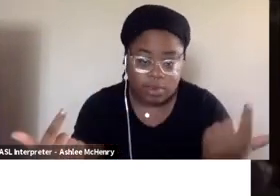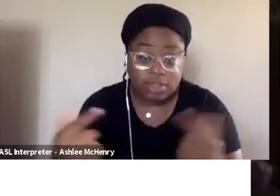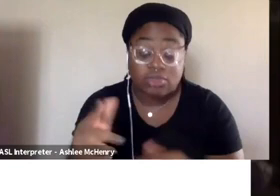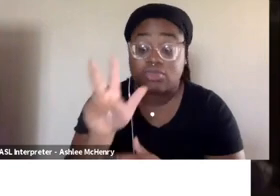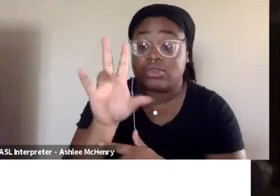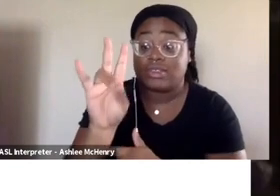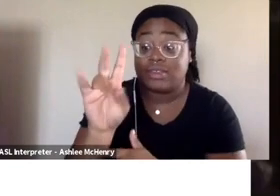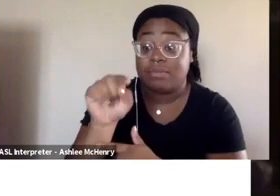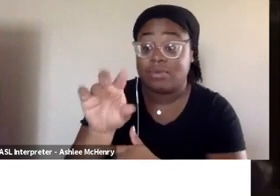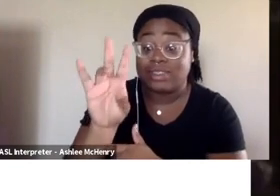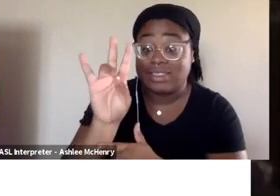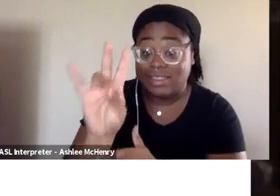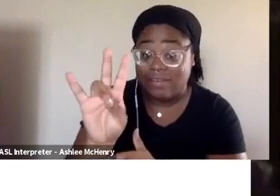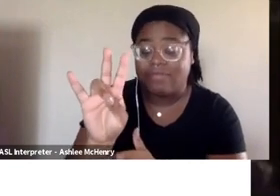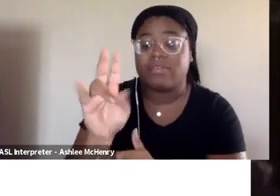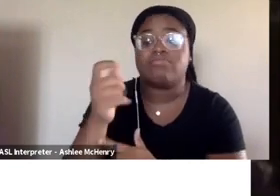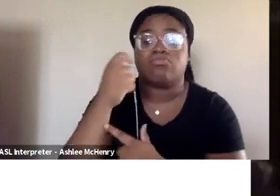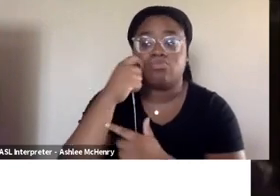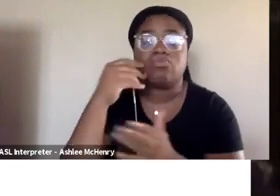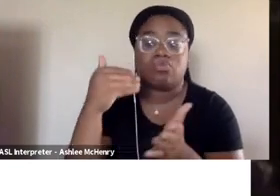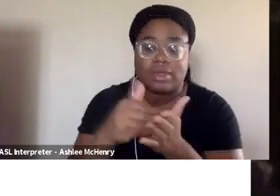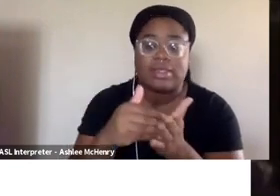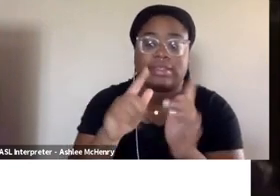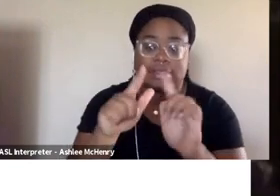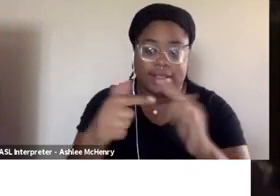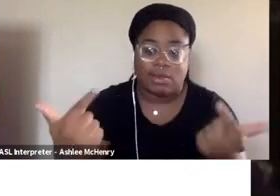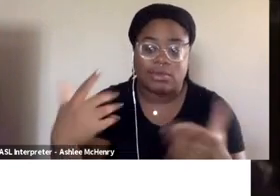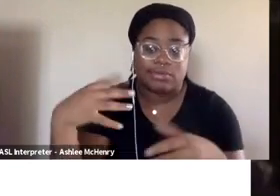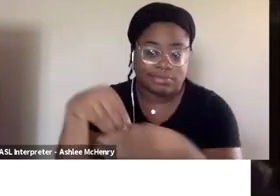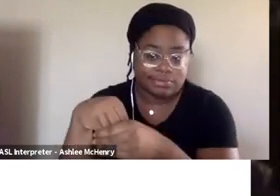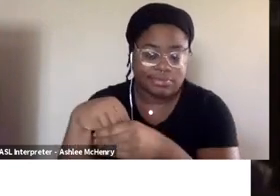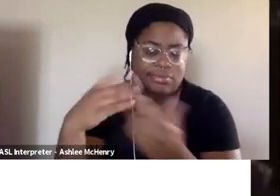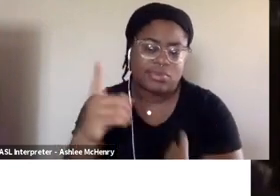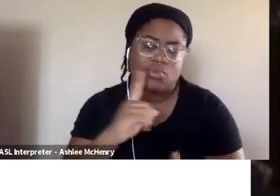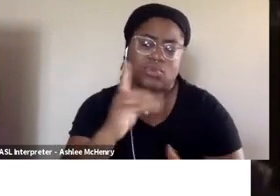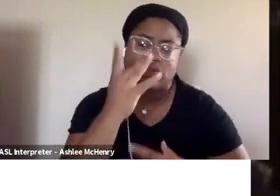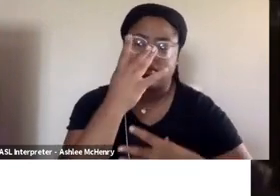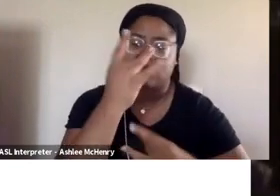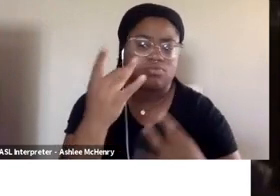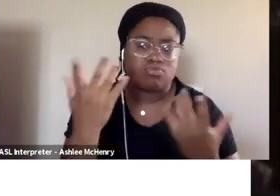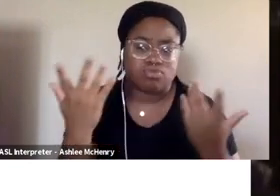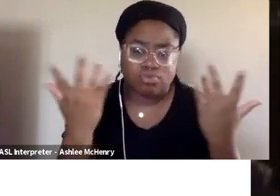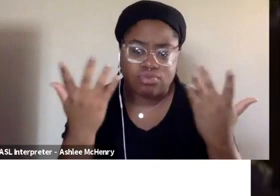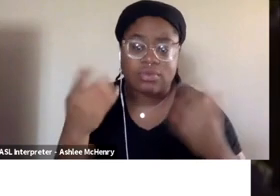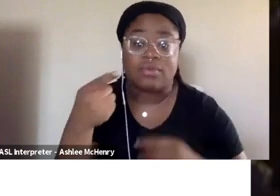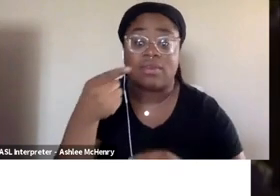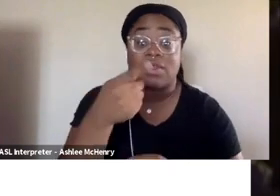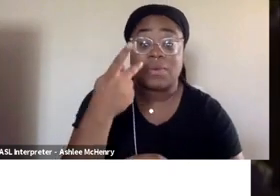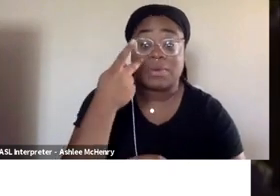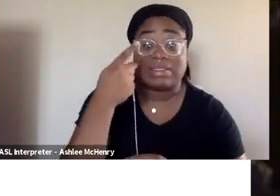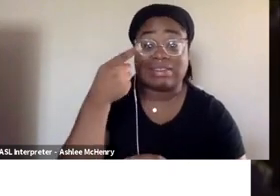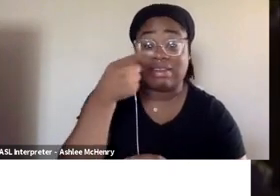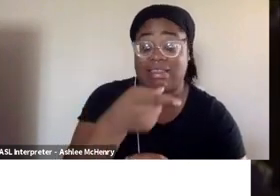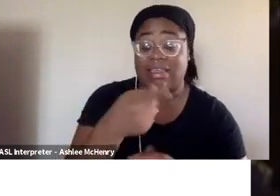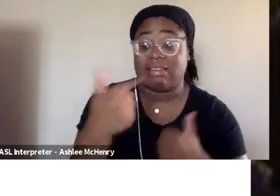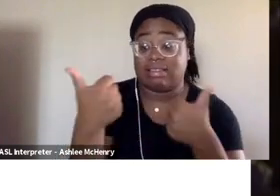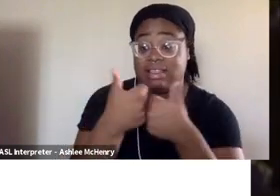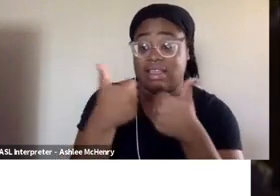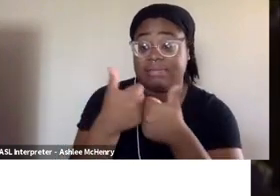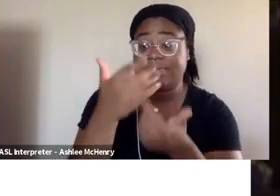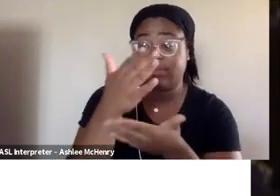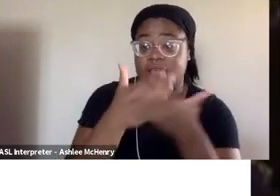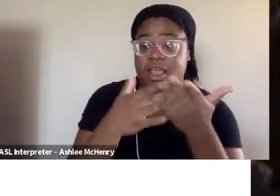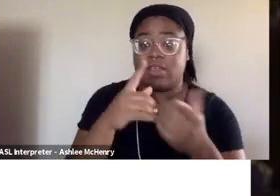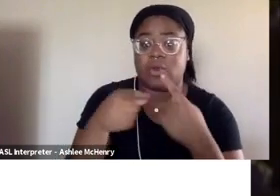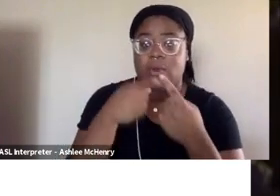included racist language. And what's really interesting is we also saw that in gameplay segments where the streamers used